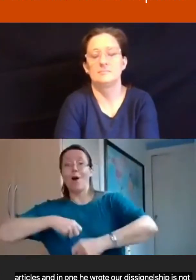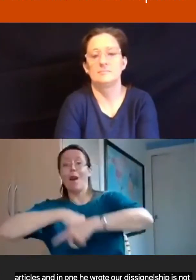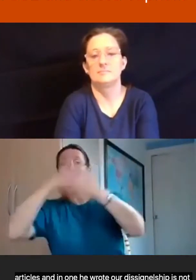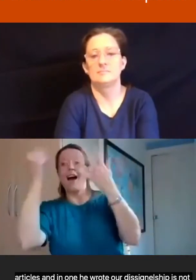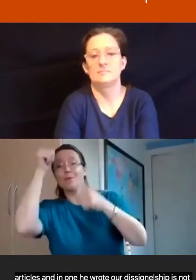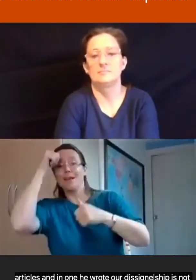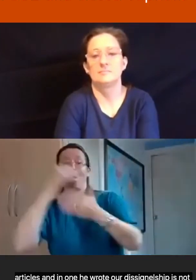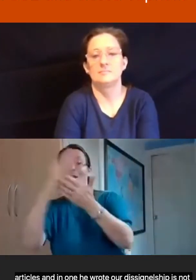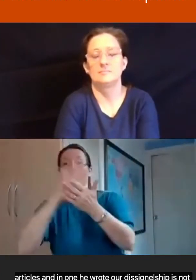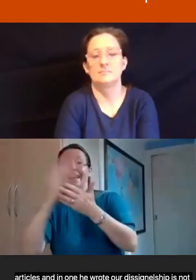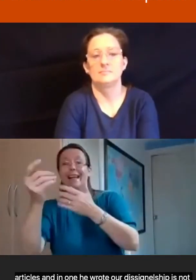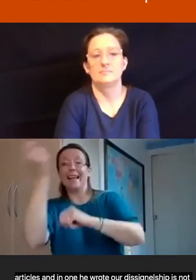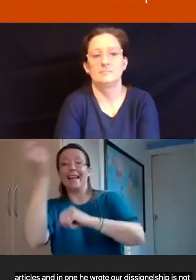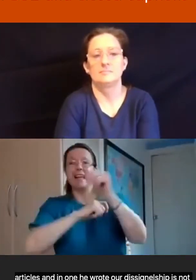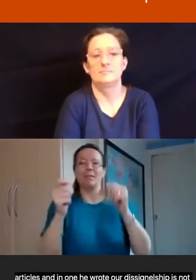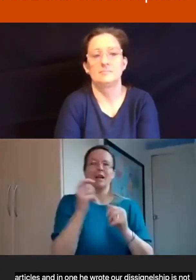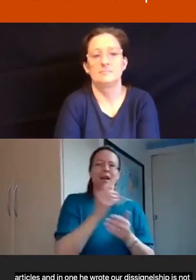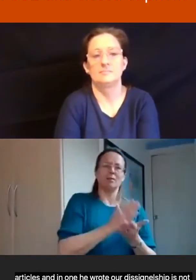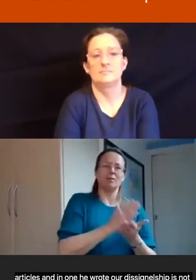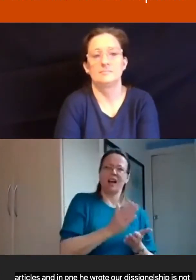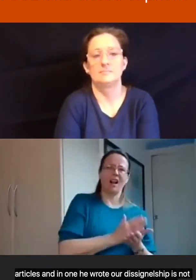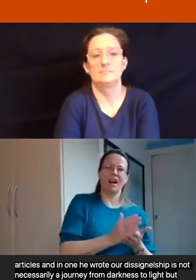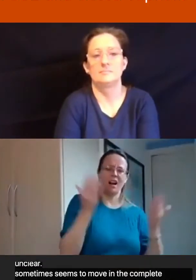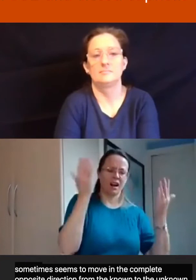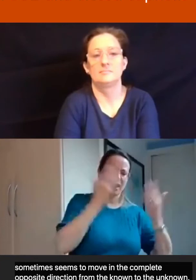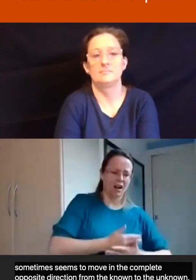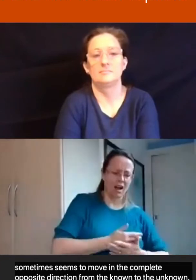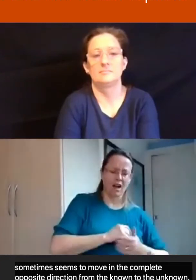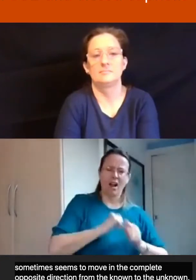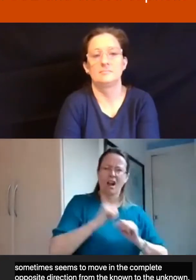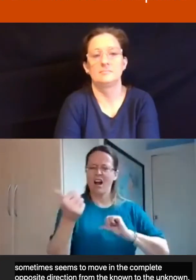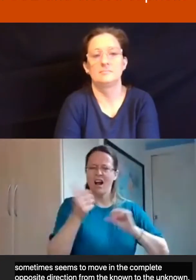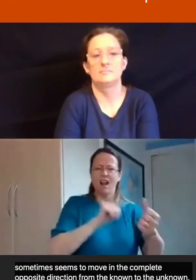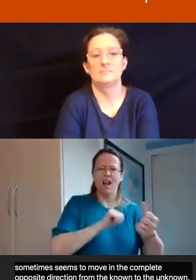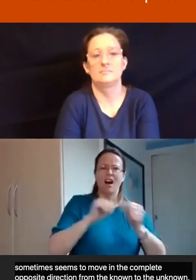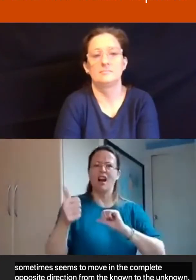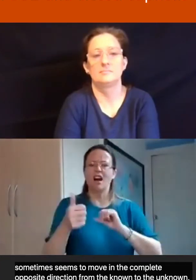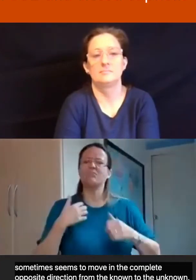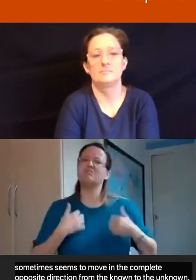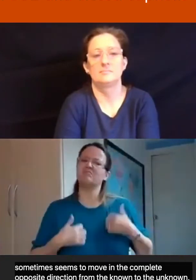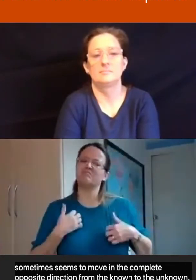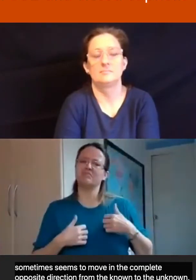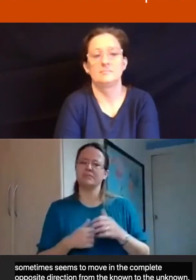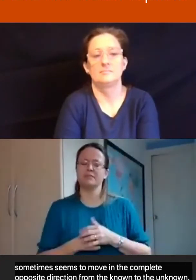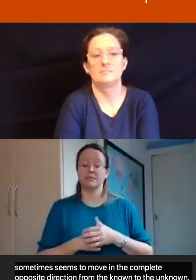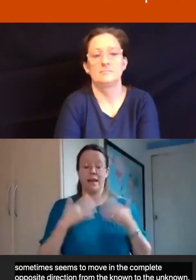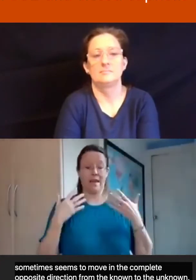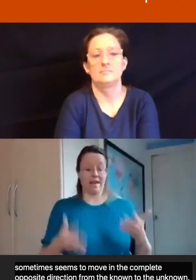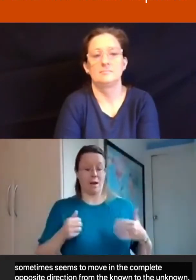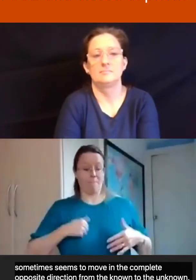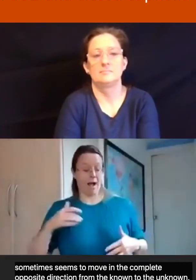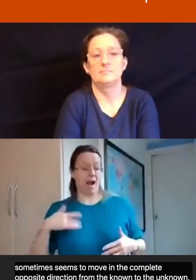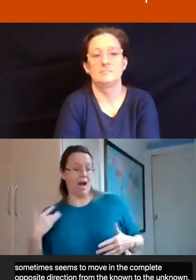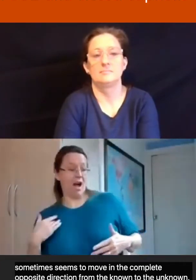clear to the unclear. And if I try to relate that to my own life, I have far more questions now than I